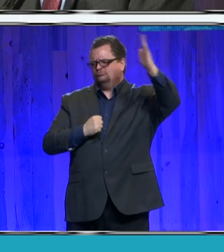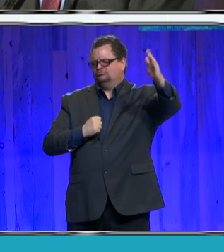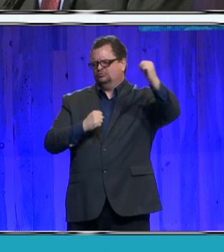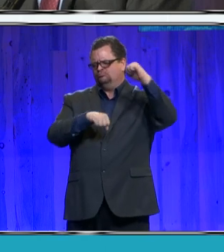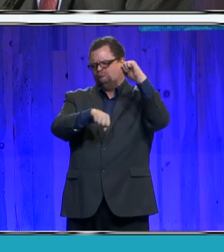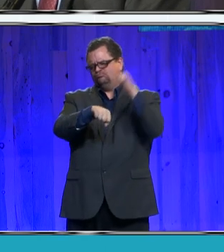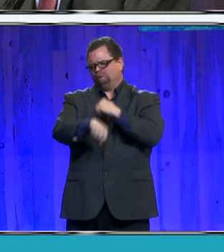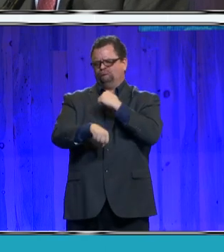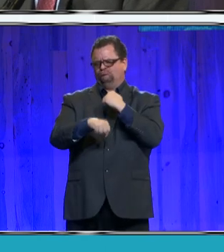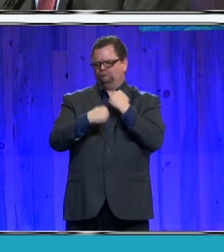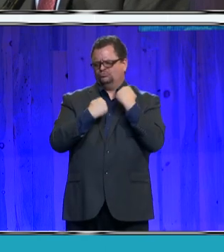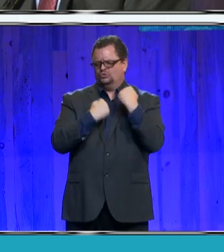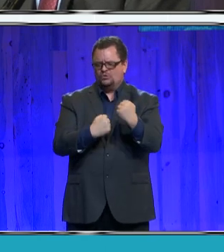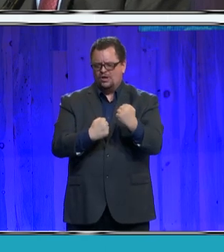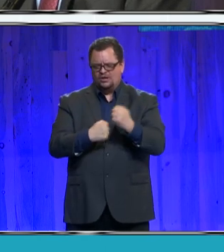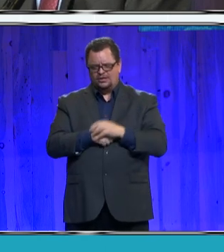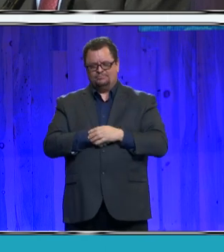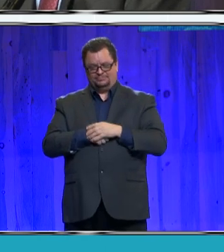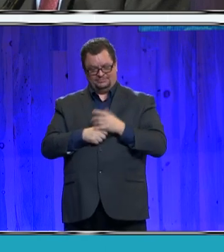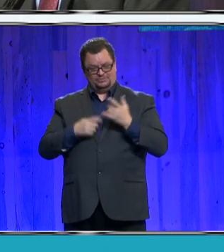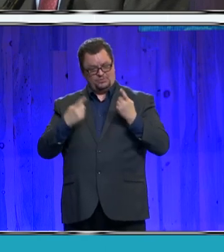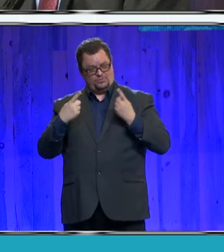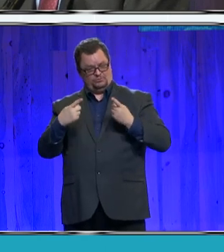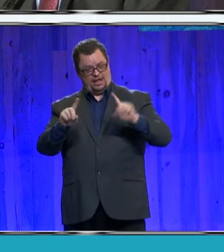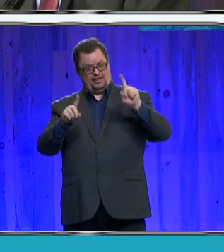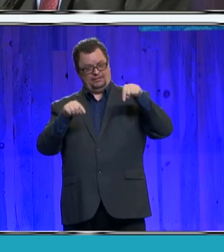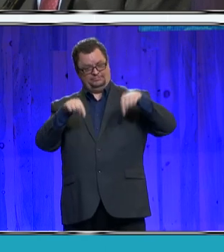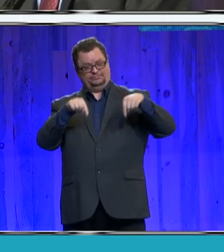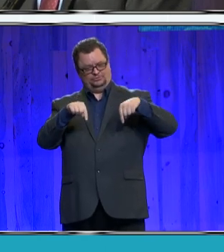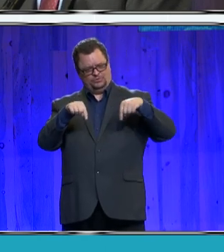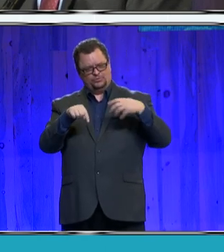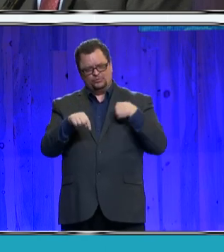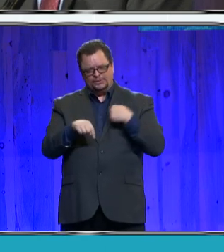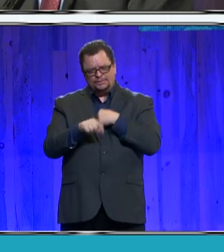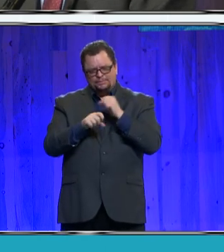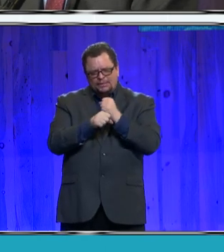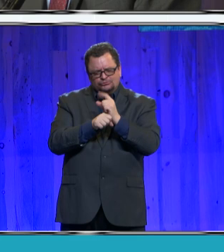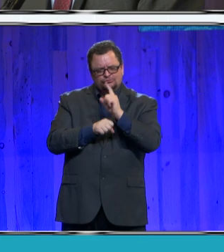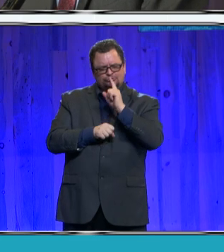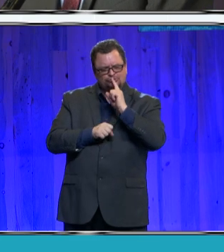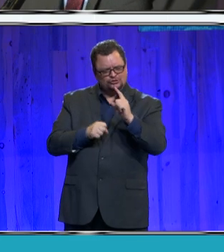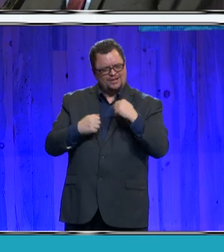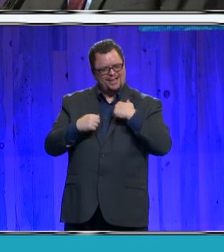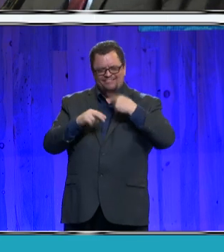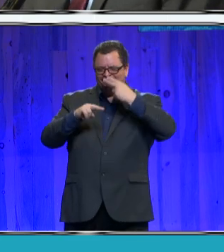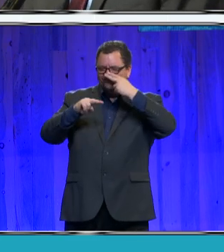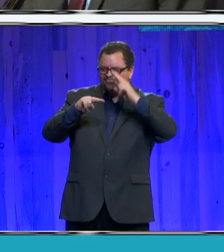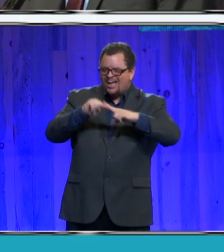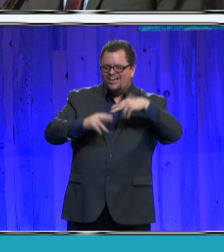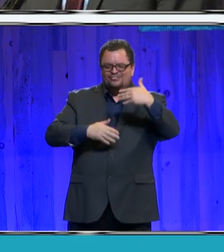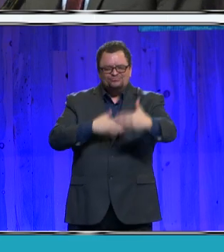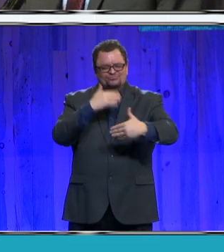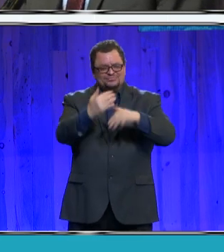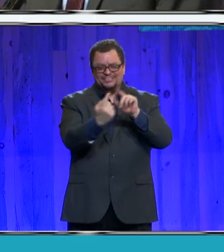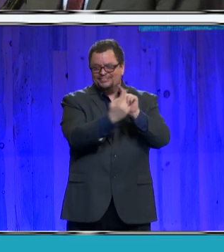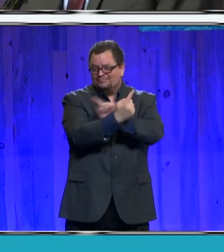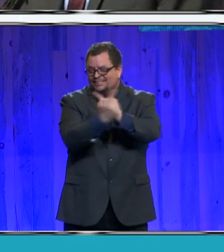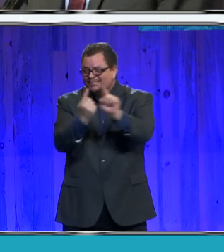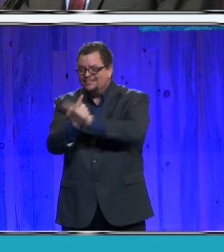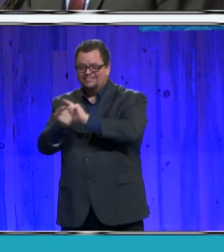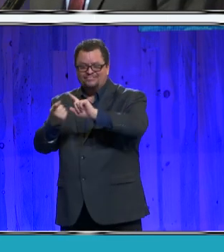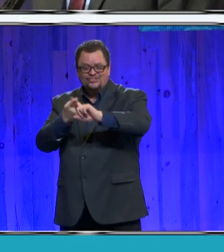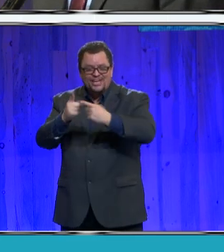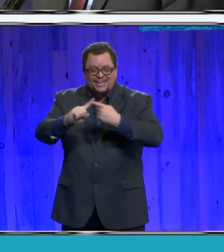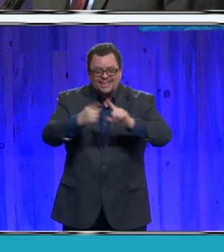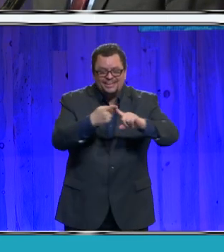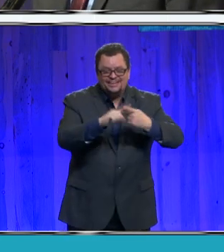And along the way, let's make sure to have a little fun, make more friends, cross another item off your bucket